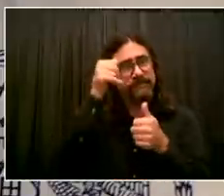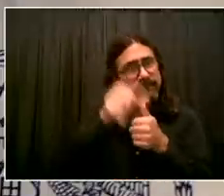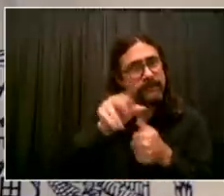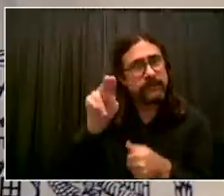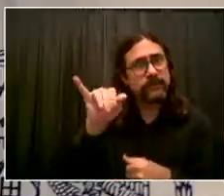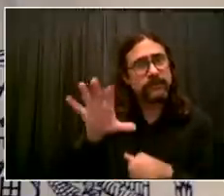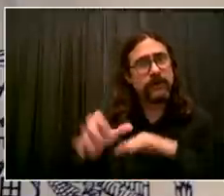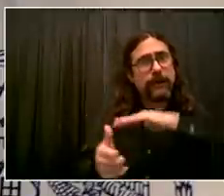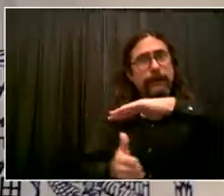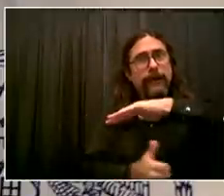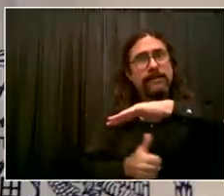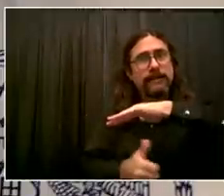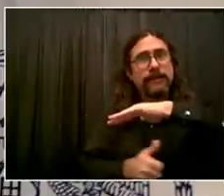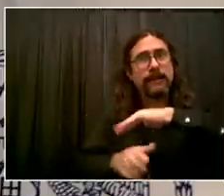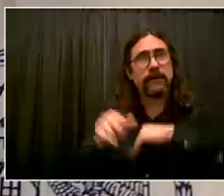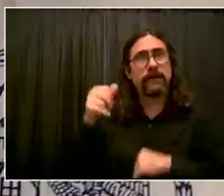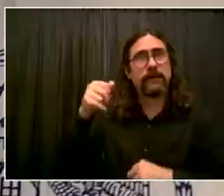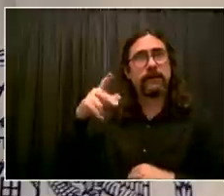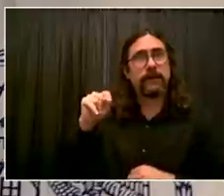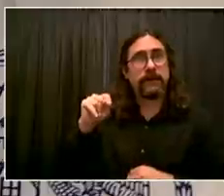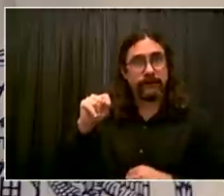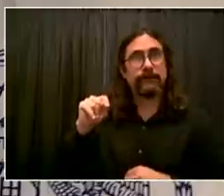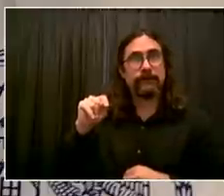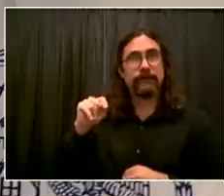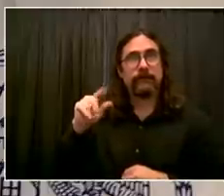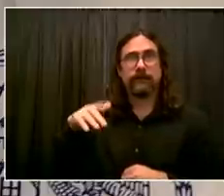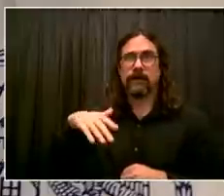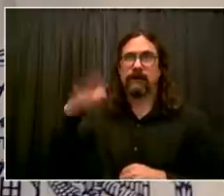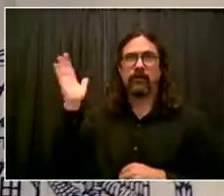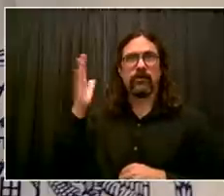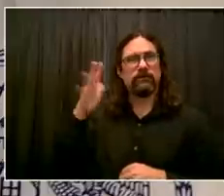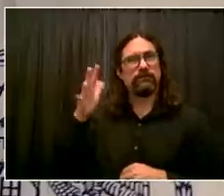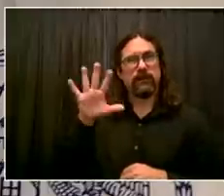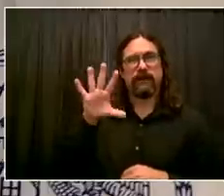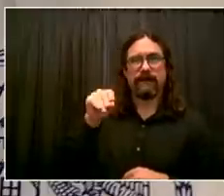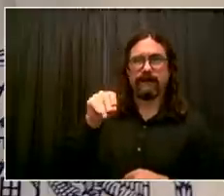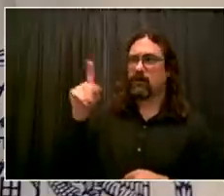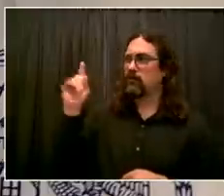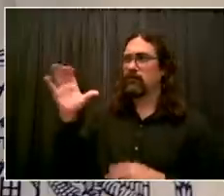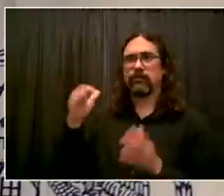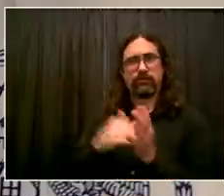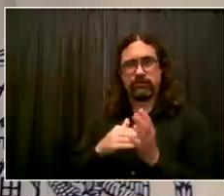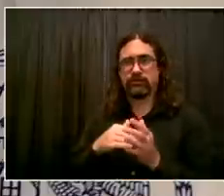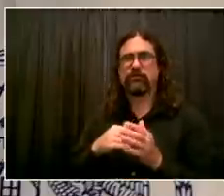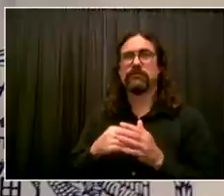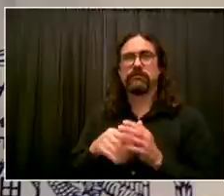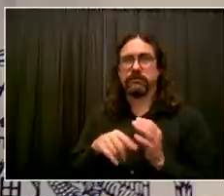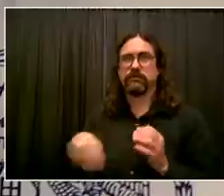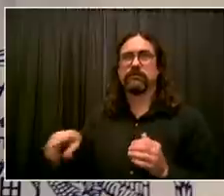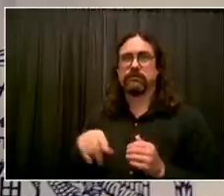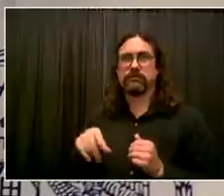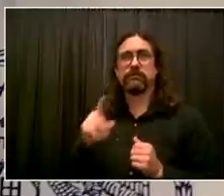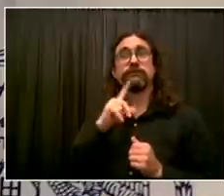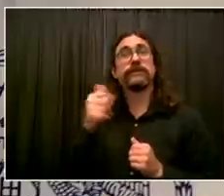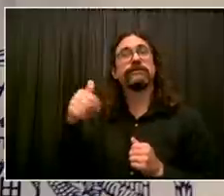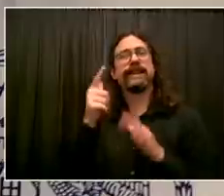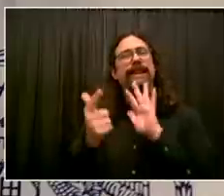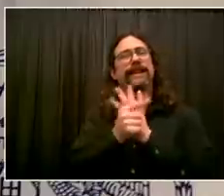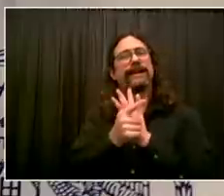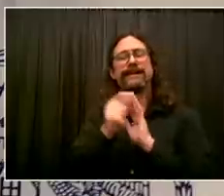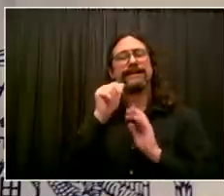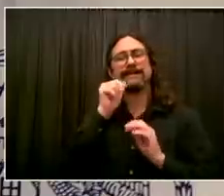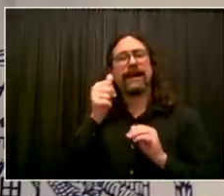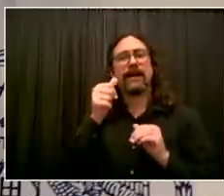a problem. But the solution is very complex and very costly. Senator Comrie is one of the people who is leading the way with us trying to figure out the